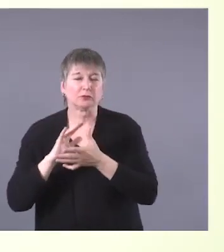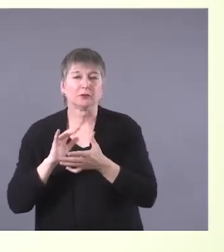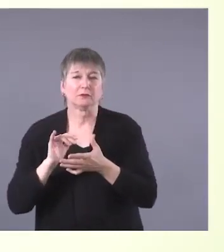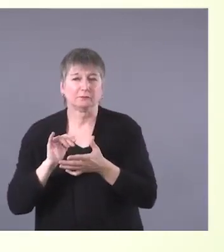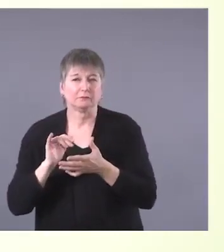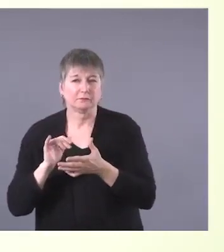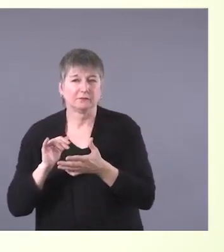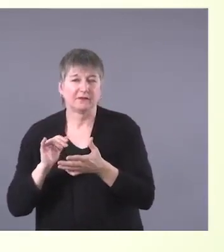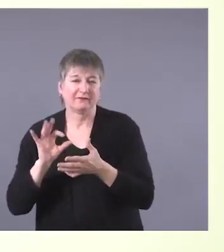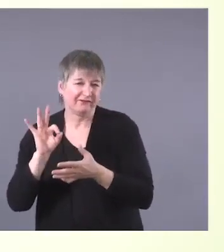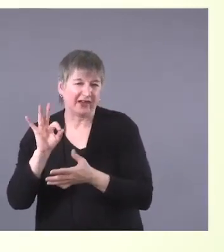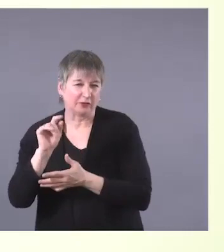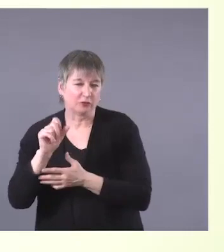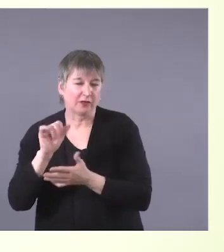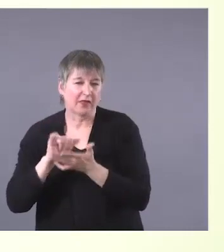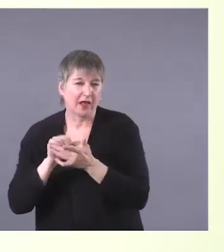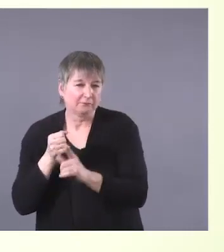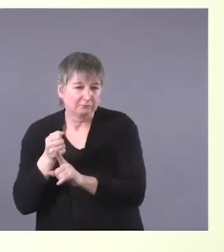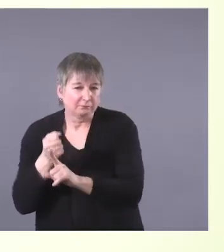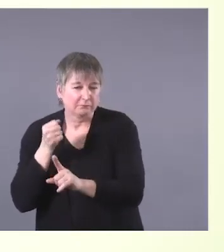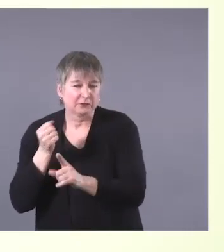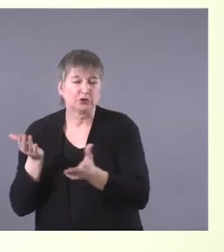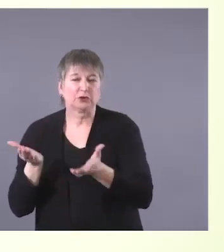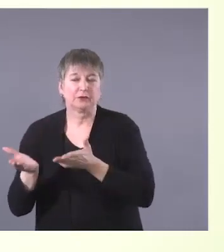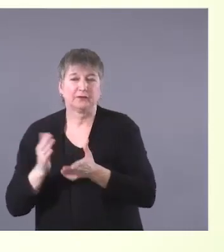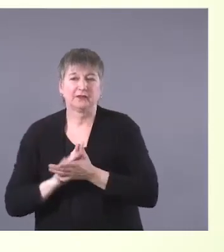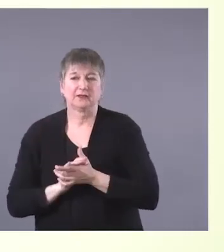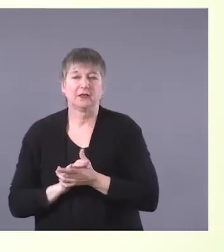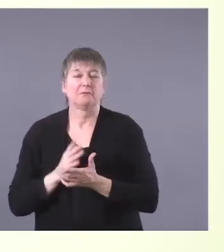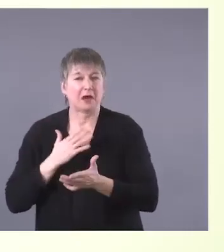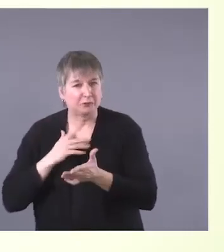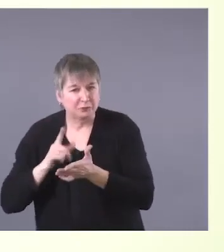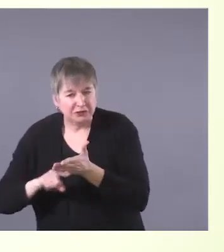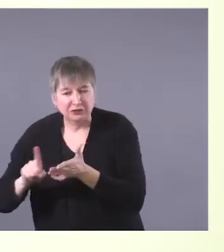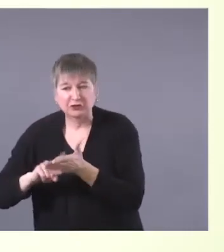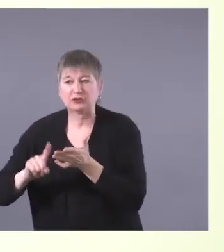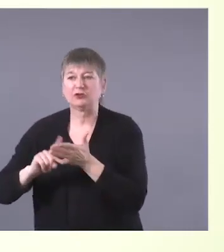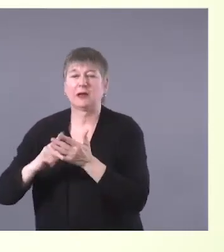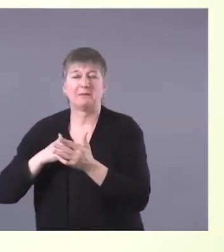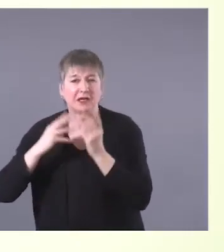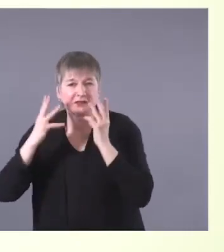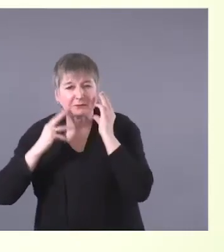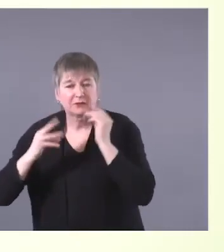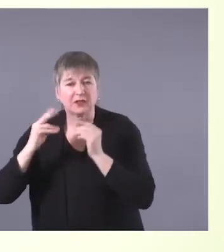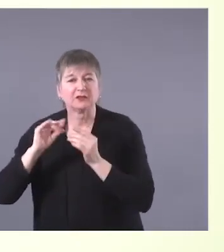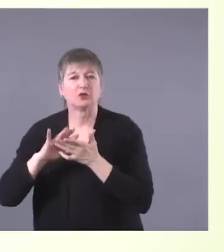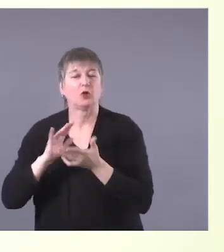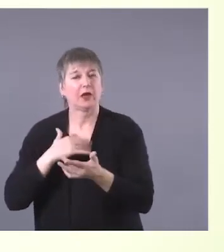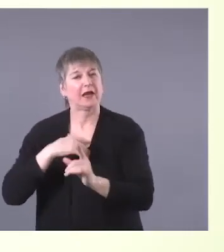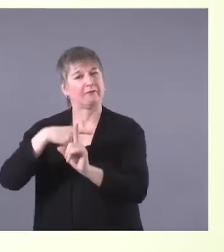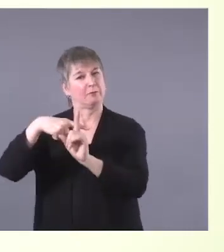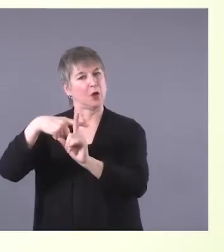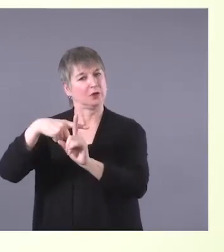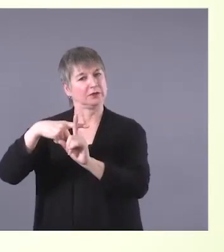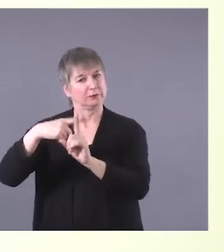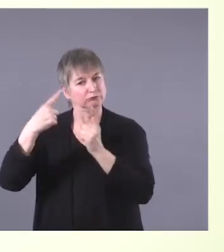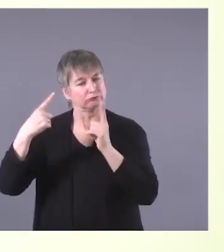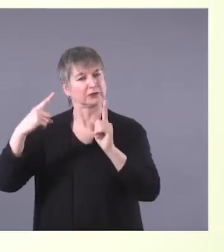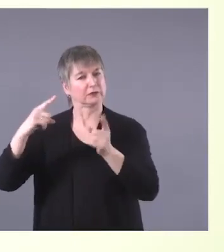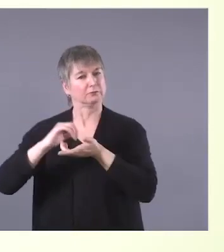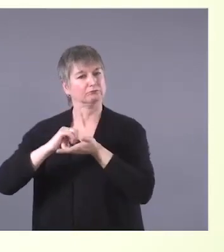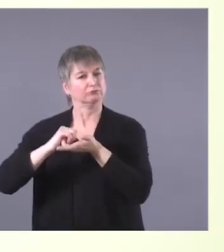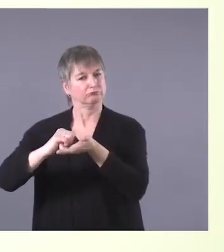a lot of support in research and through conversation for these factors that contribute to a successful and positive relationship with Indigenous